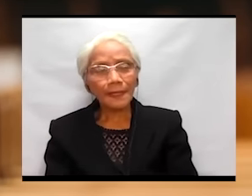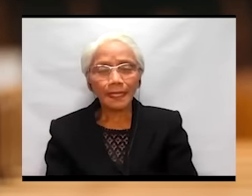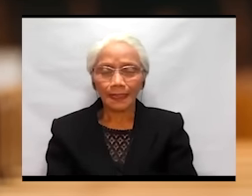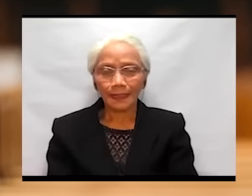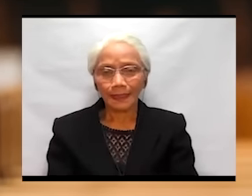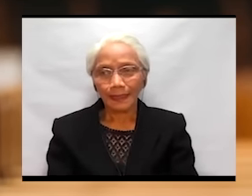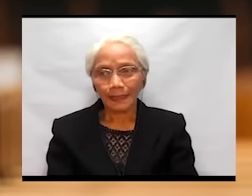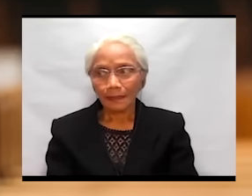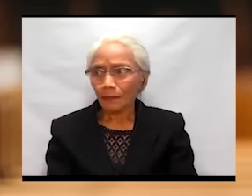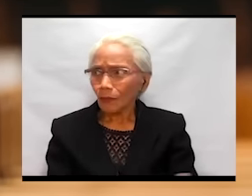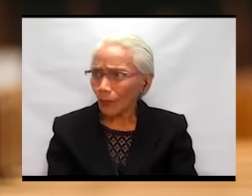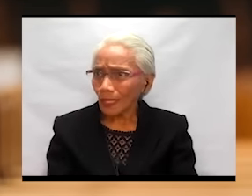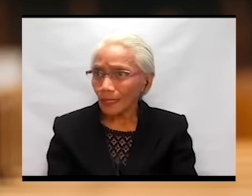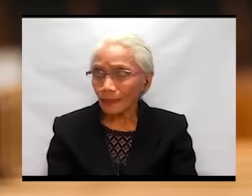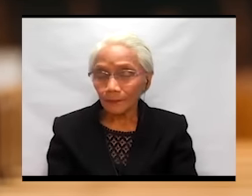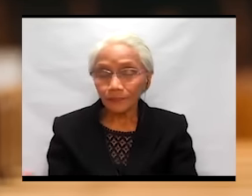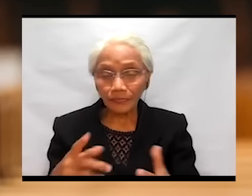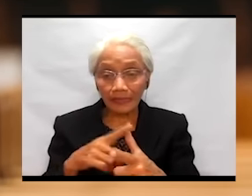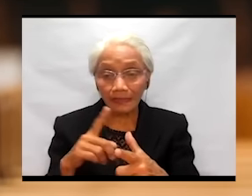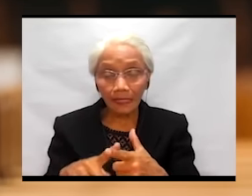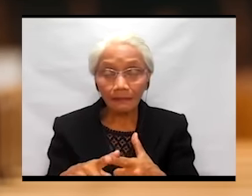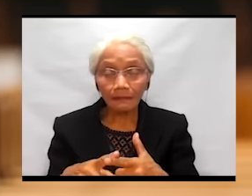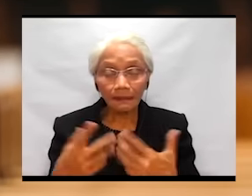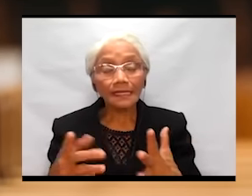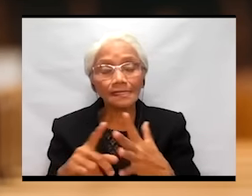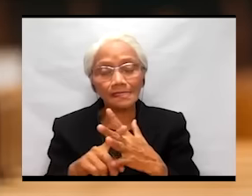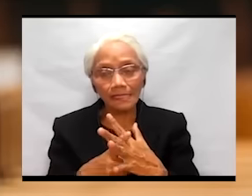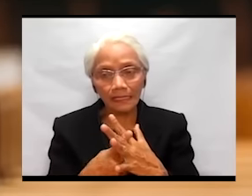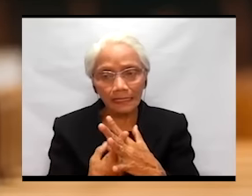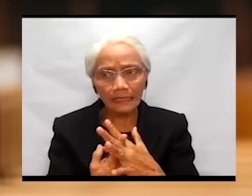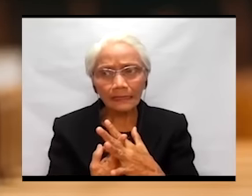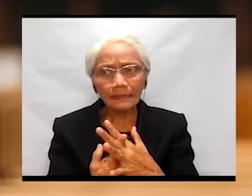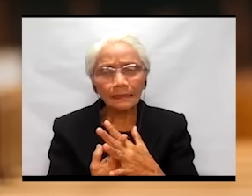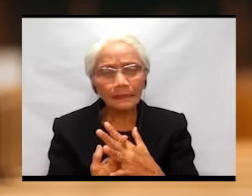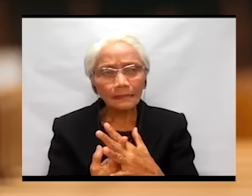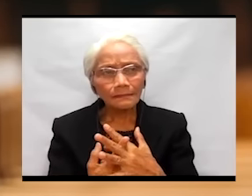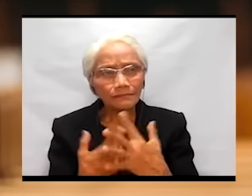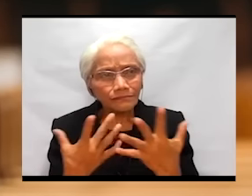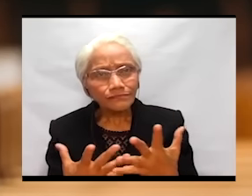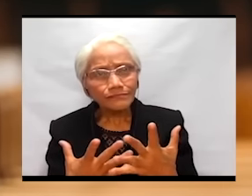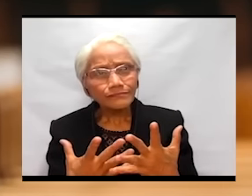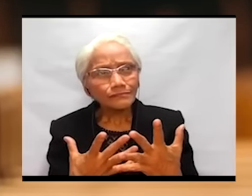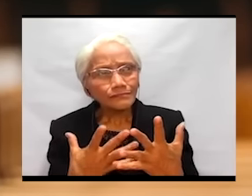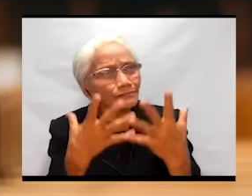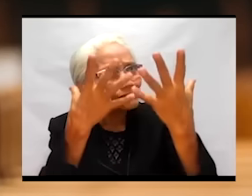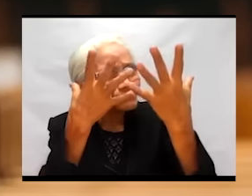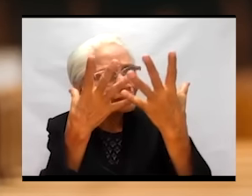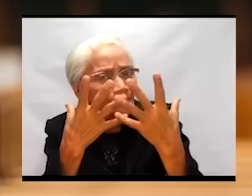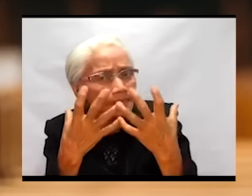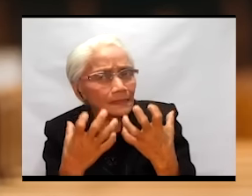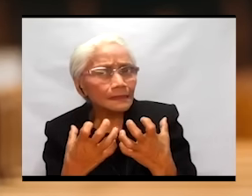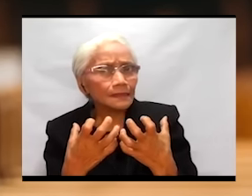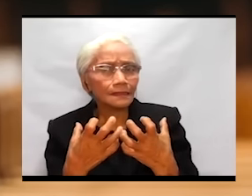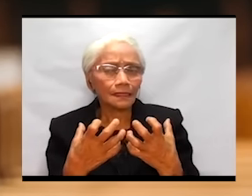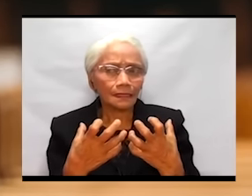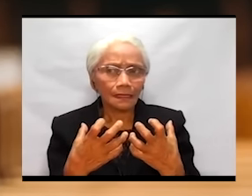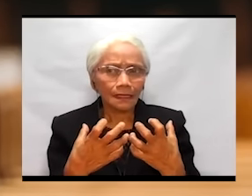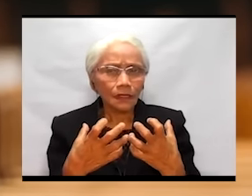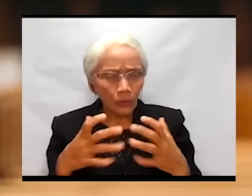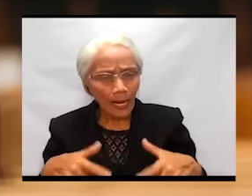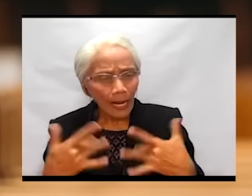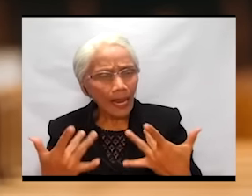longing for a life of slavery. Sana na natili na lang kaming